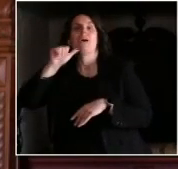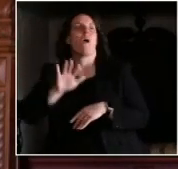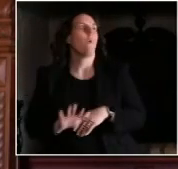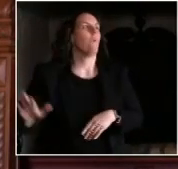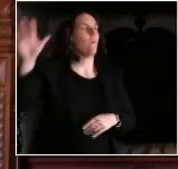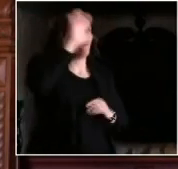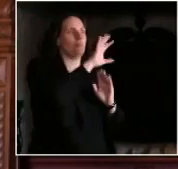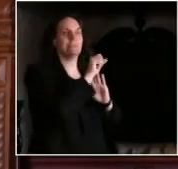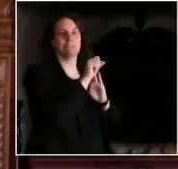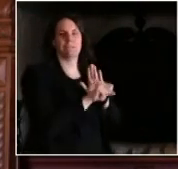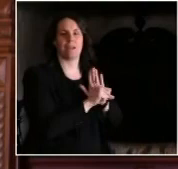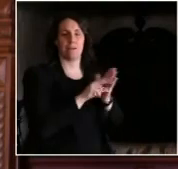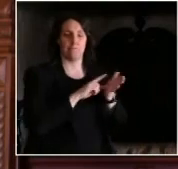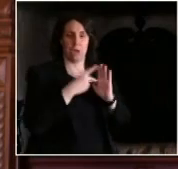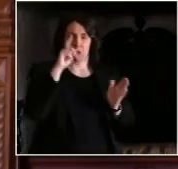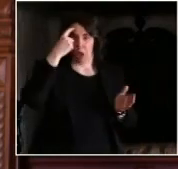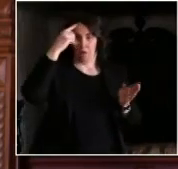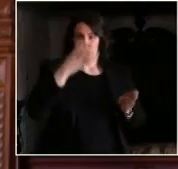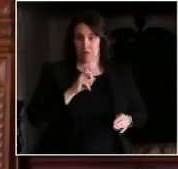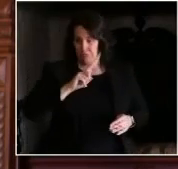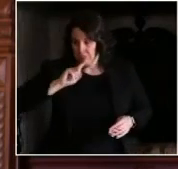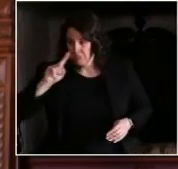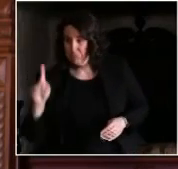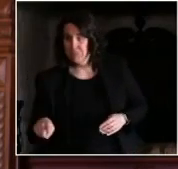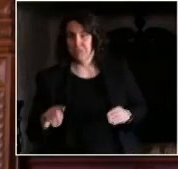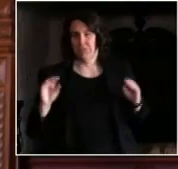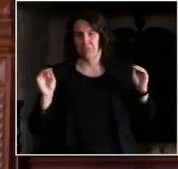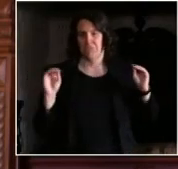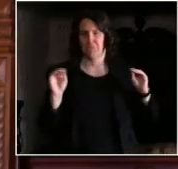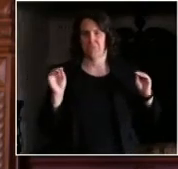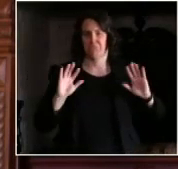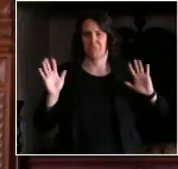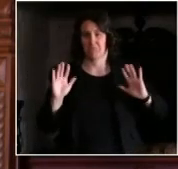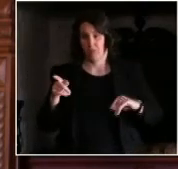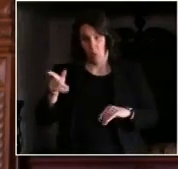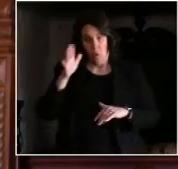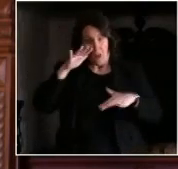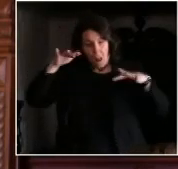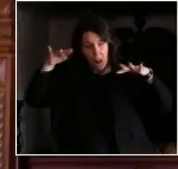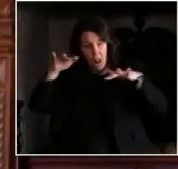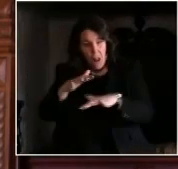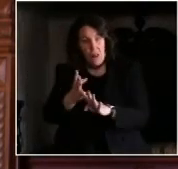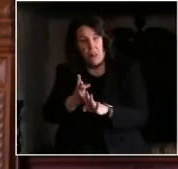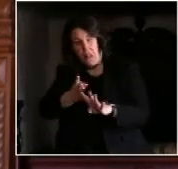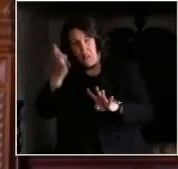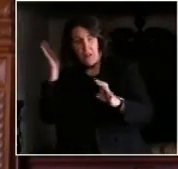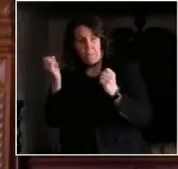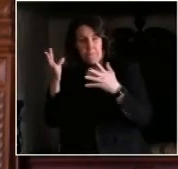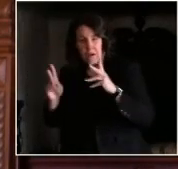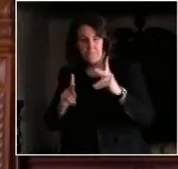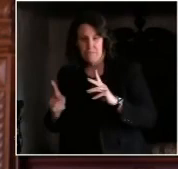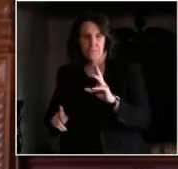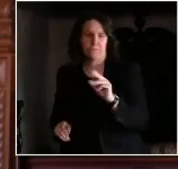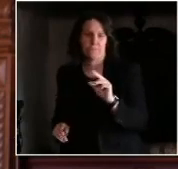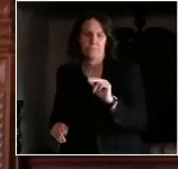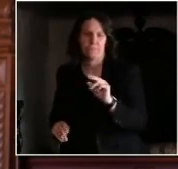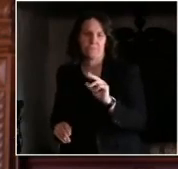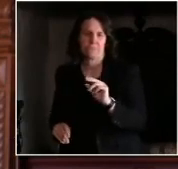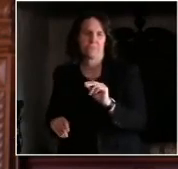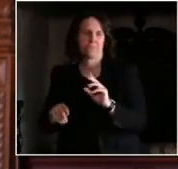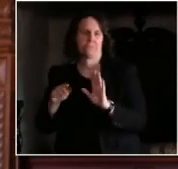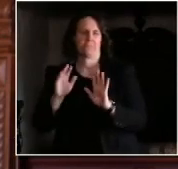numbers of people, hundreds of people going to the same polling place like you had in the spring election in our larger urban areas.